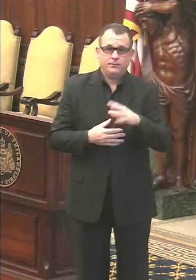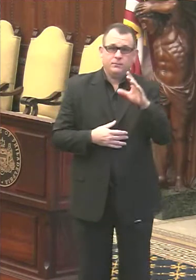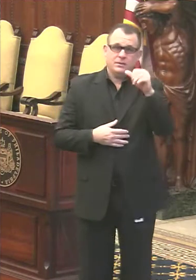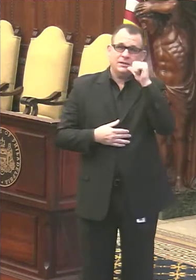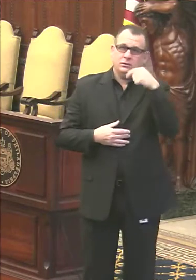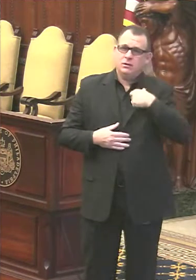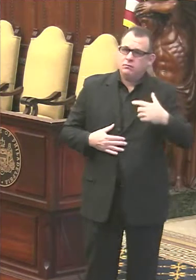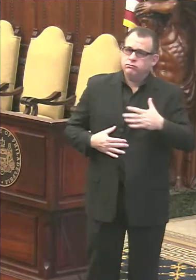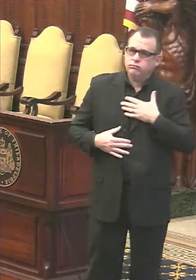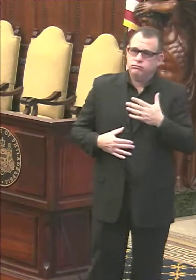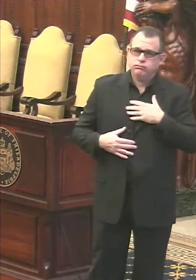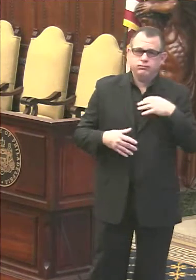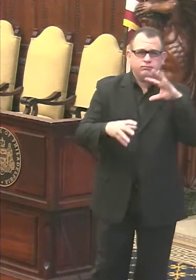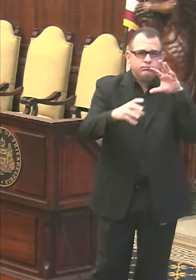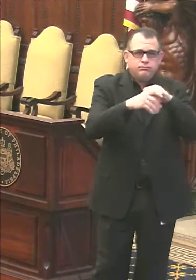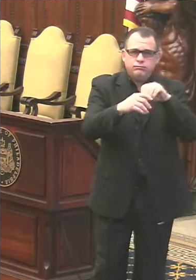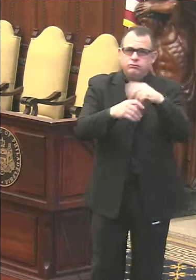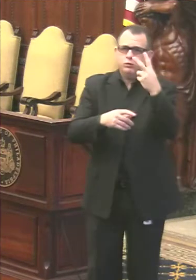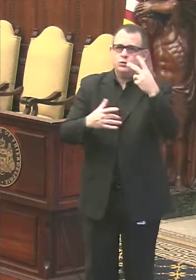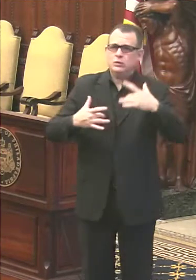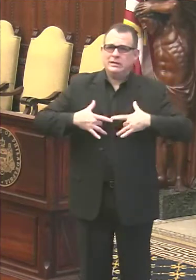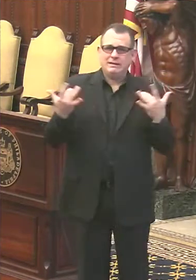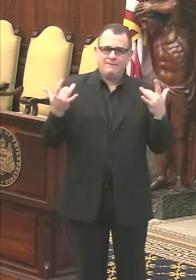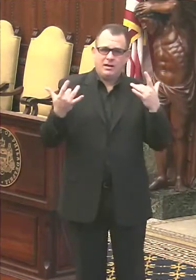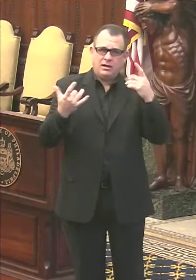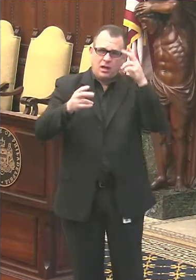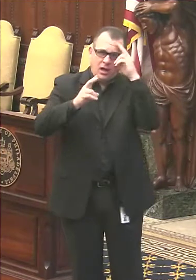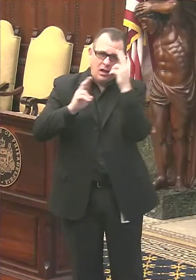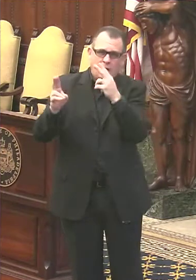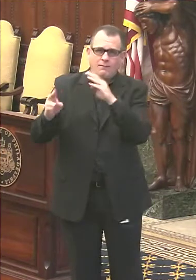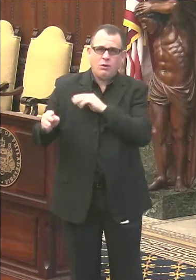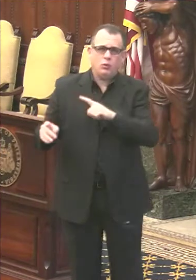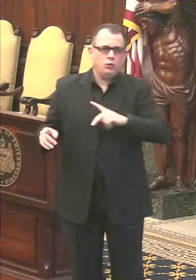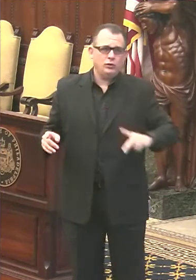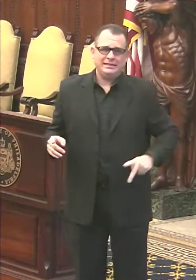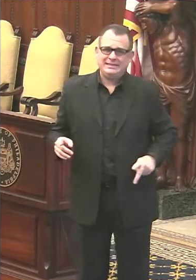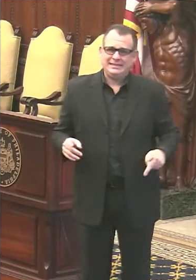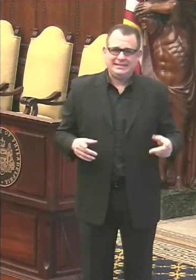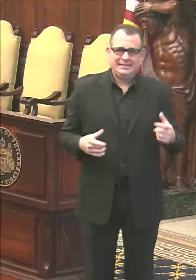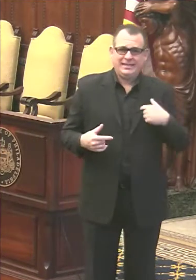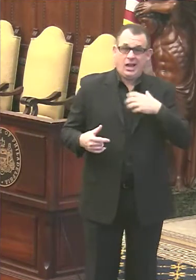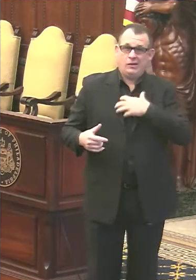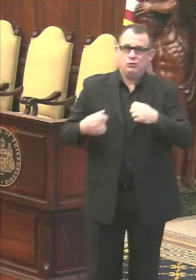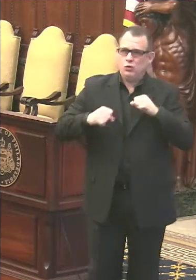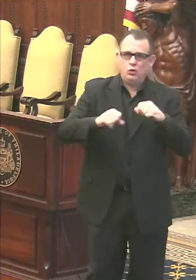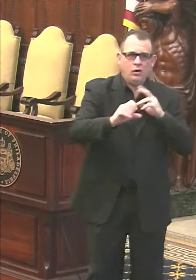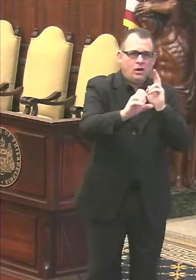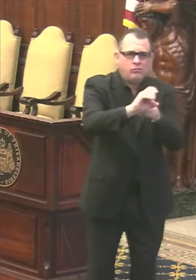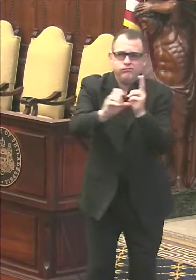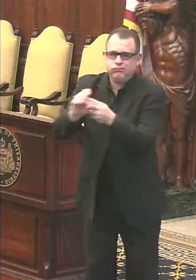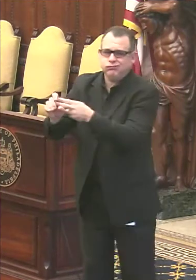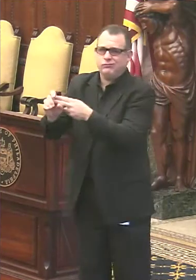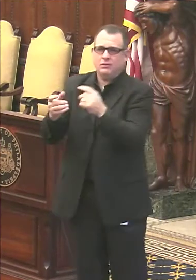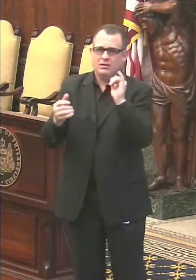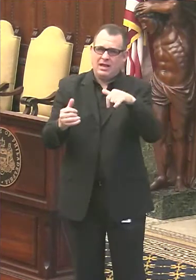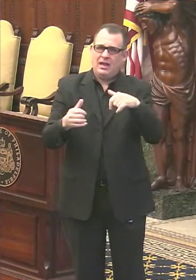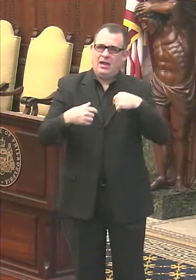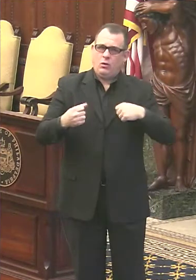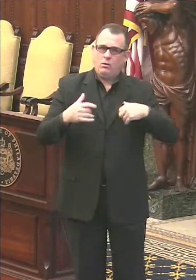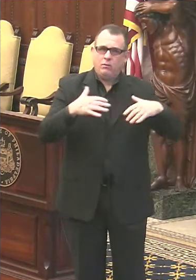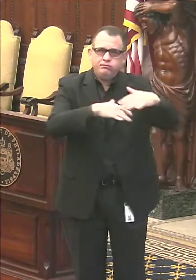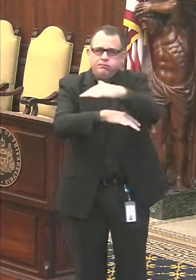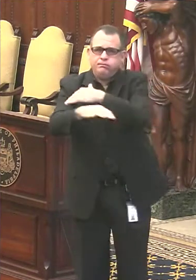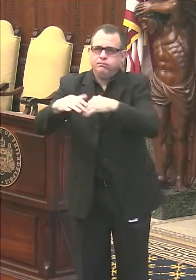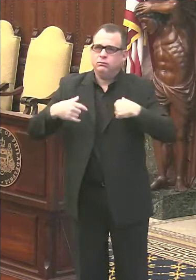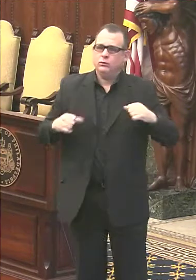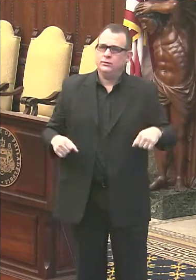in two Dr. Martin Luther King Jr. Day activities. I only wish I could have been in all the great activities that took place across our city.